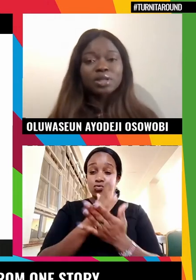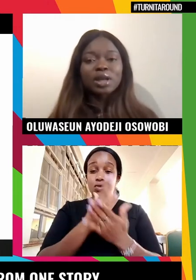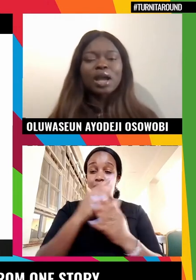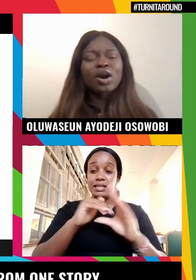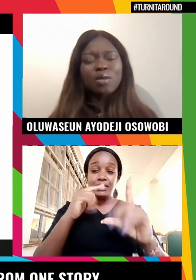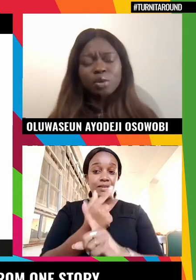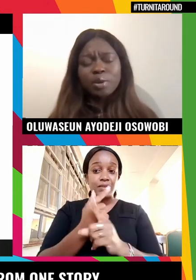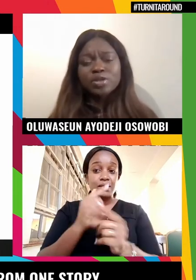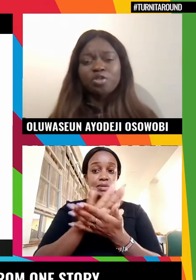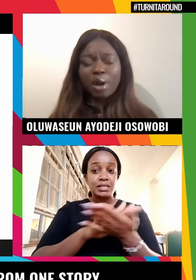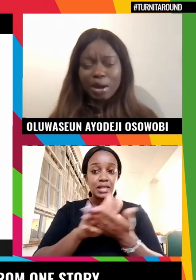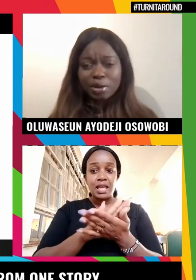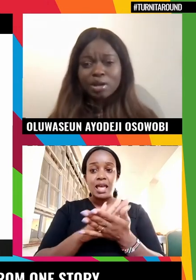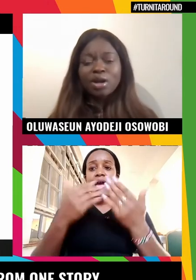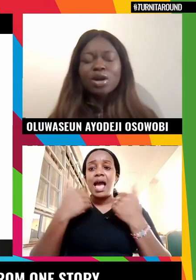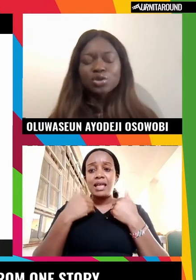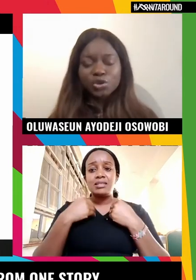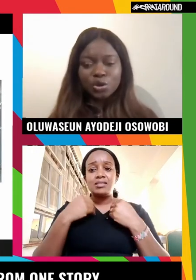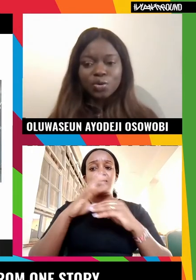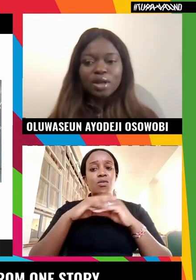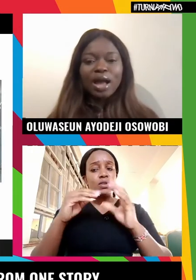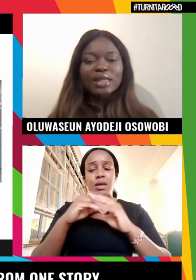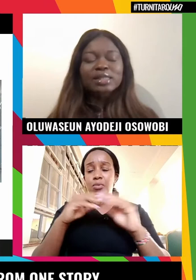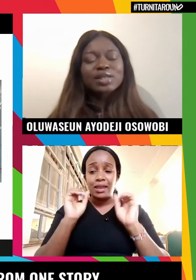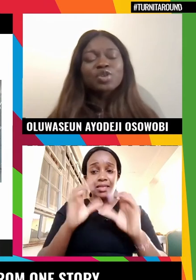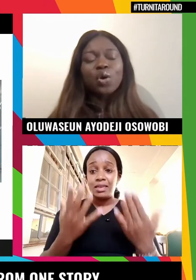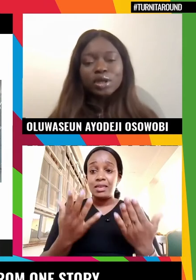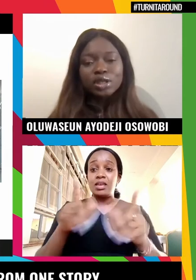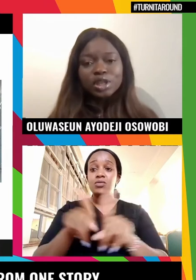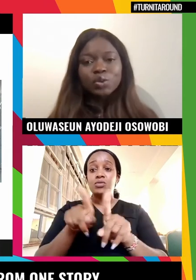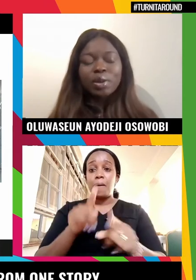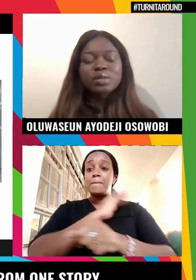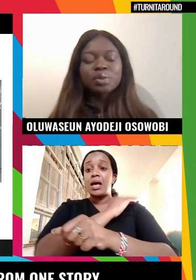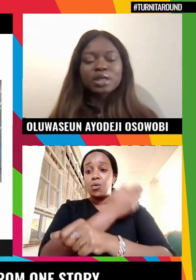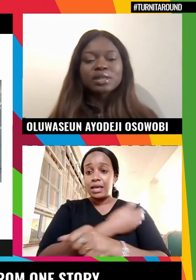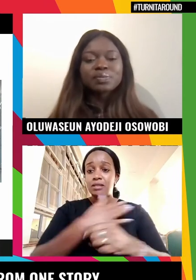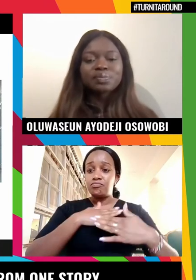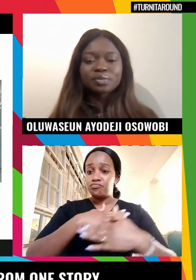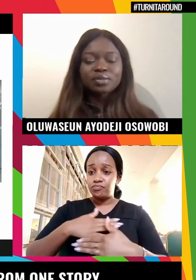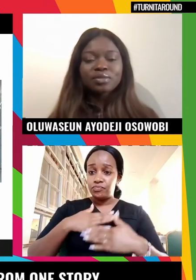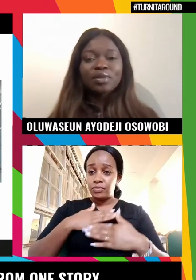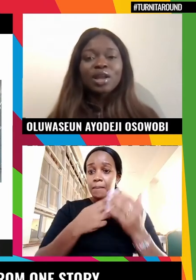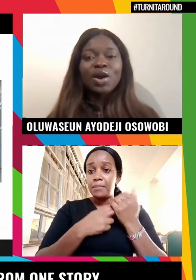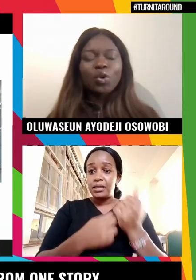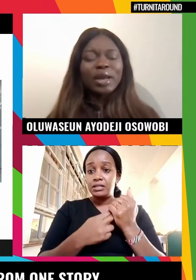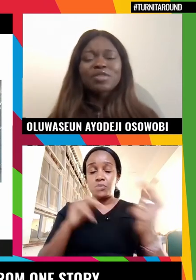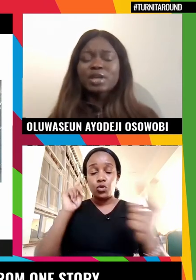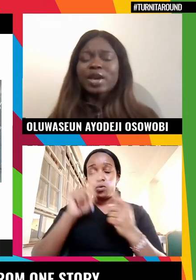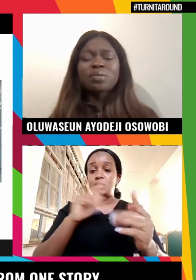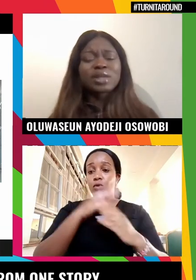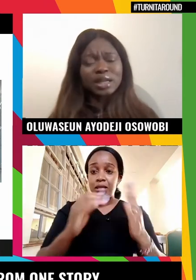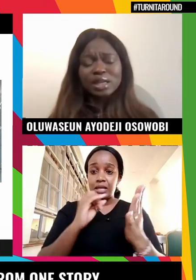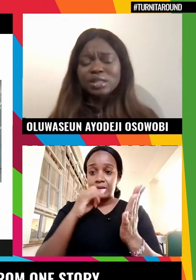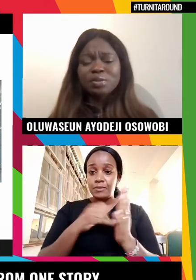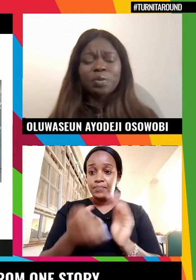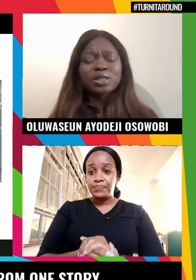forms and comes from a place of power, control, and sense of ownership to women's bodies. Women have to